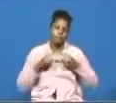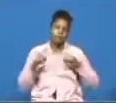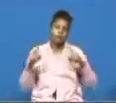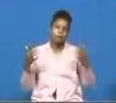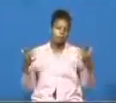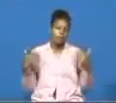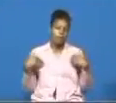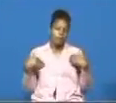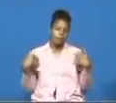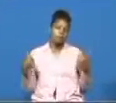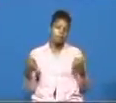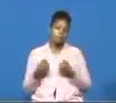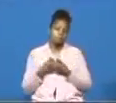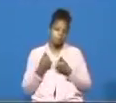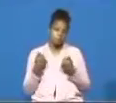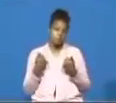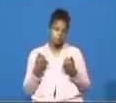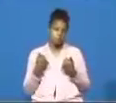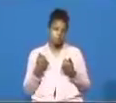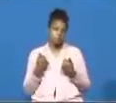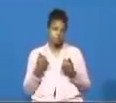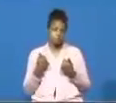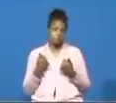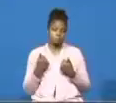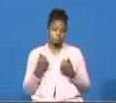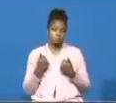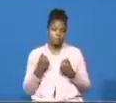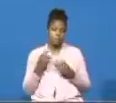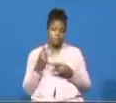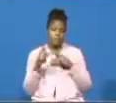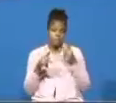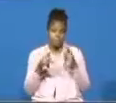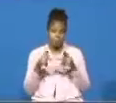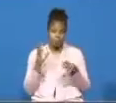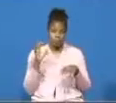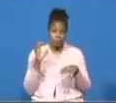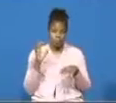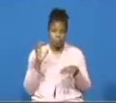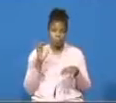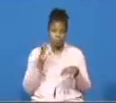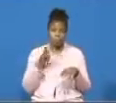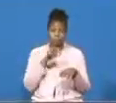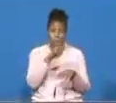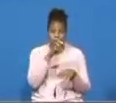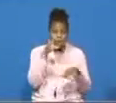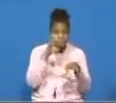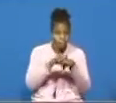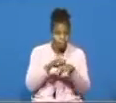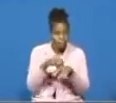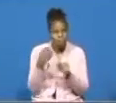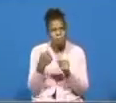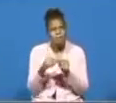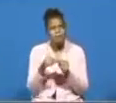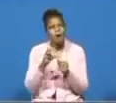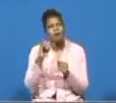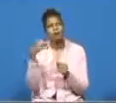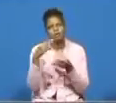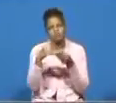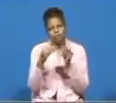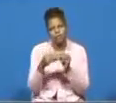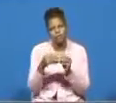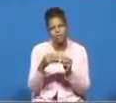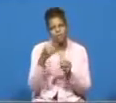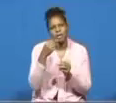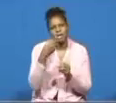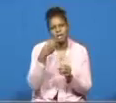though the people were bitten by venomous serpents i remember hezekiah in hezekiah's story when